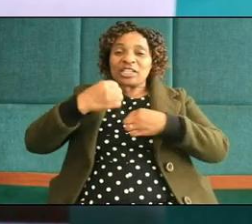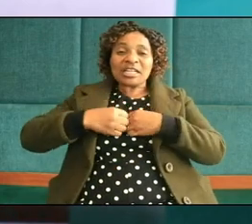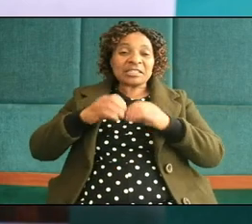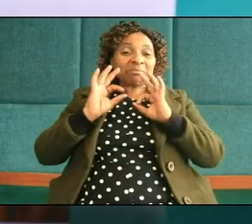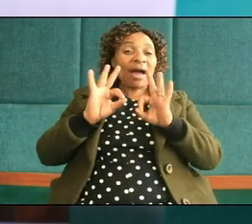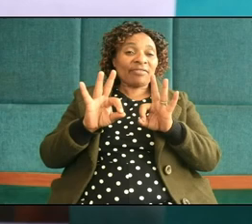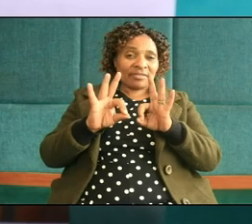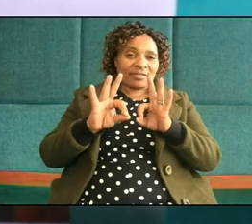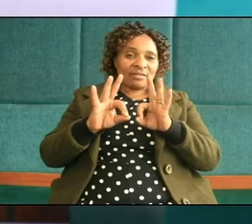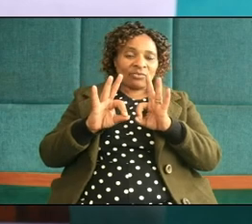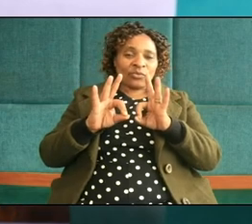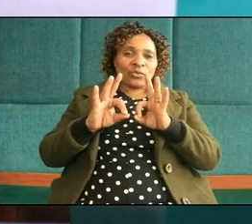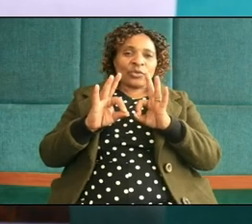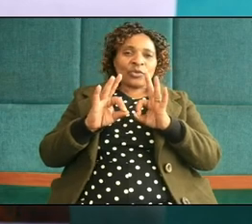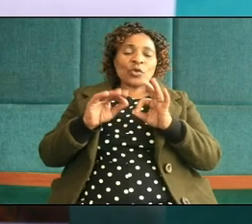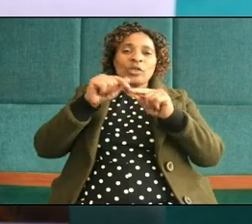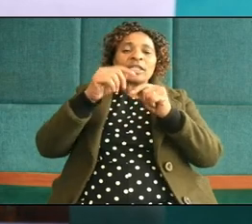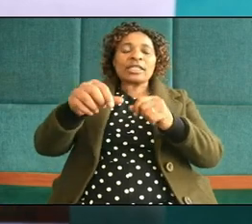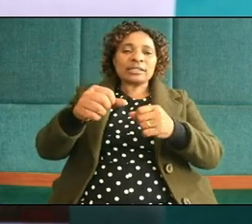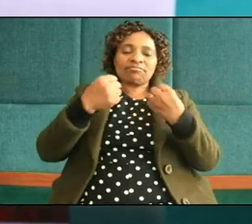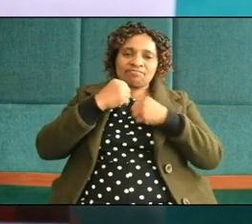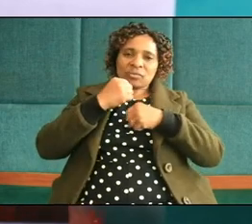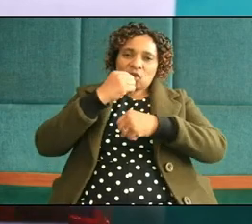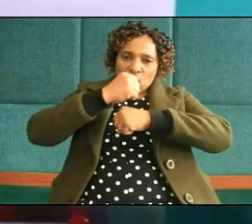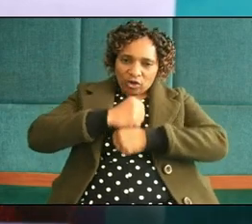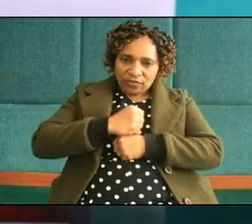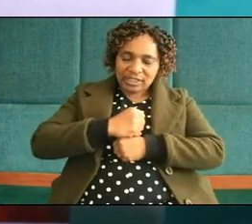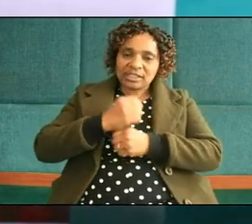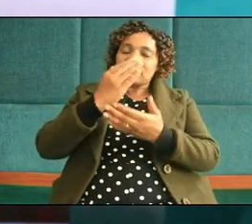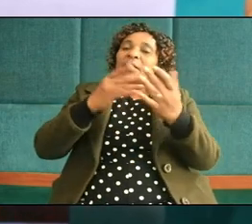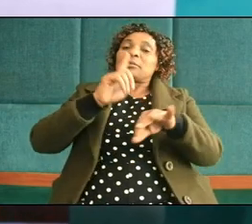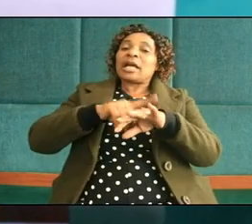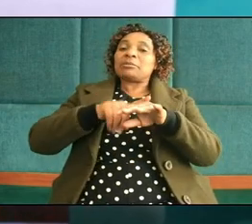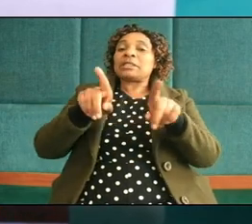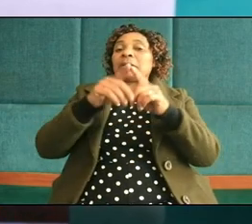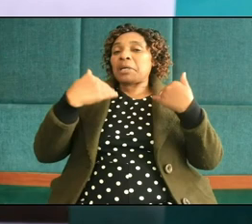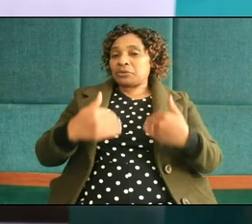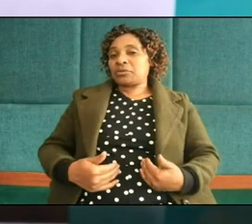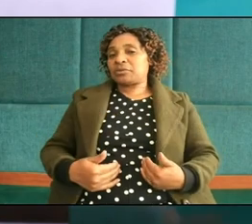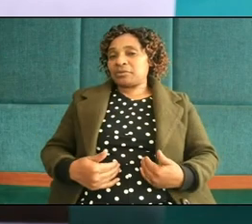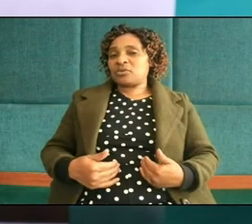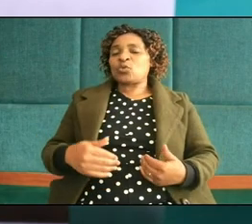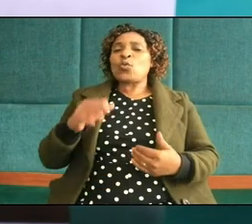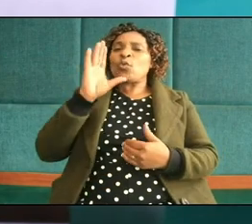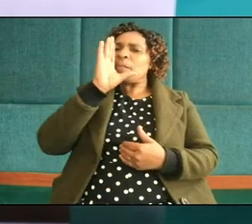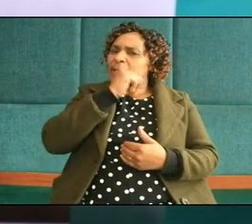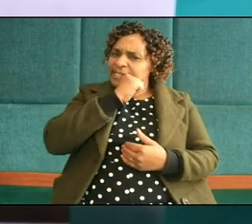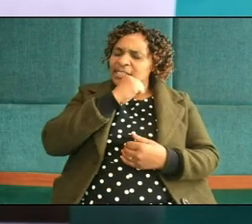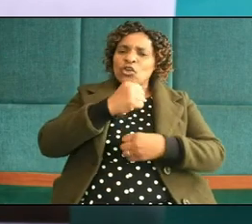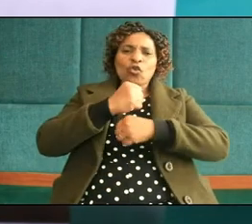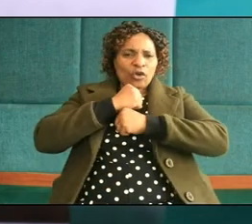with distinct personality sometimes as human beings we lack personality